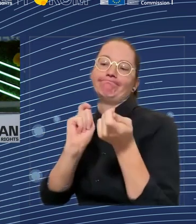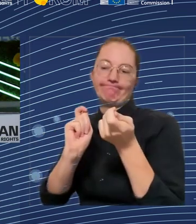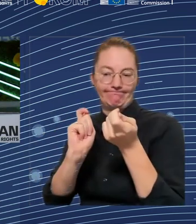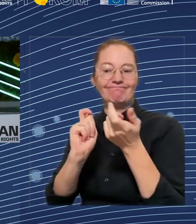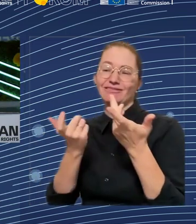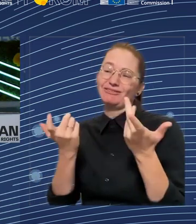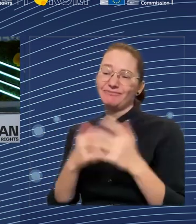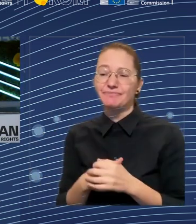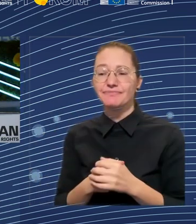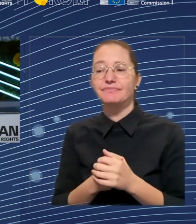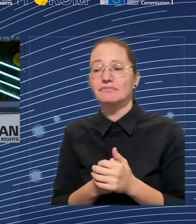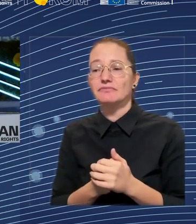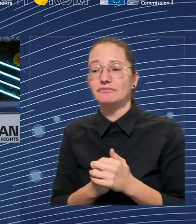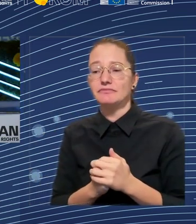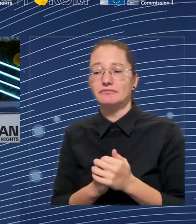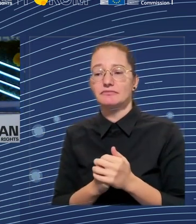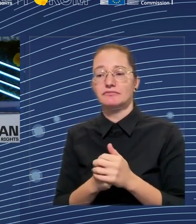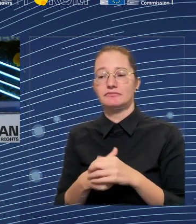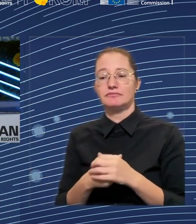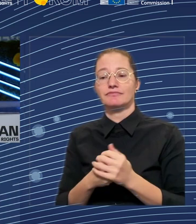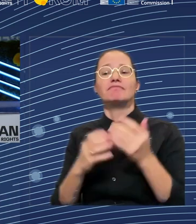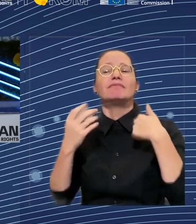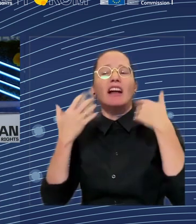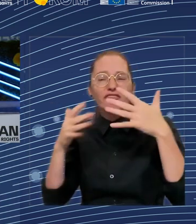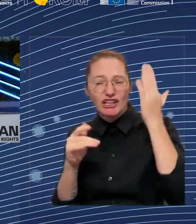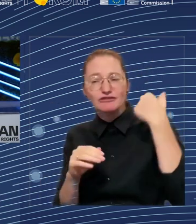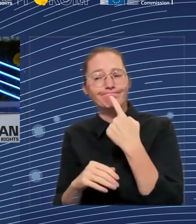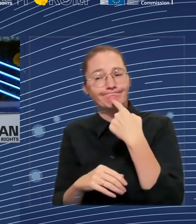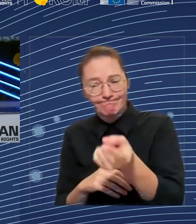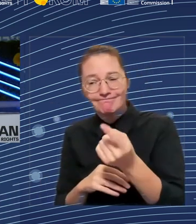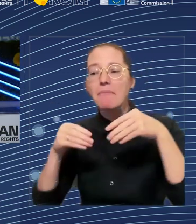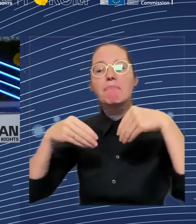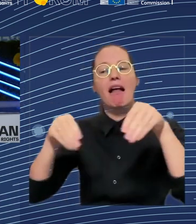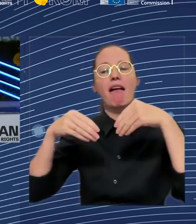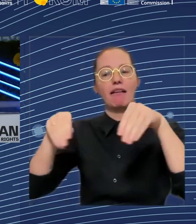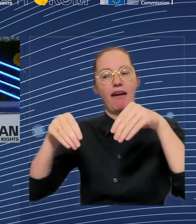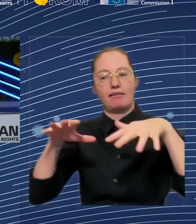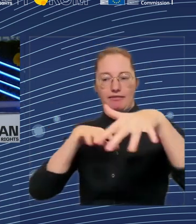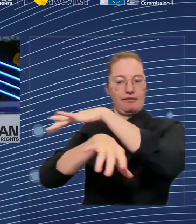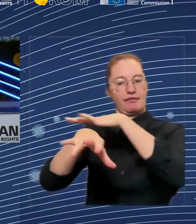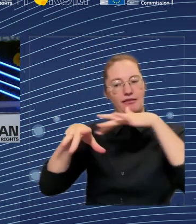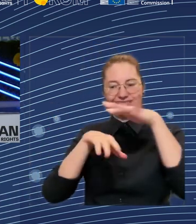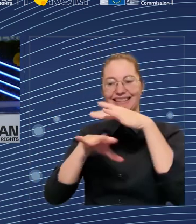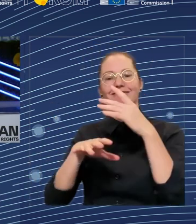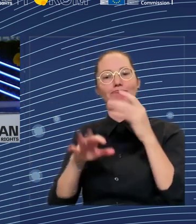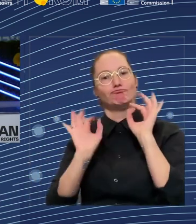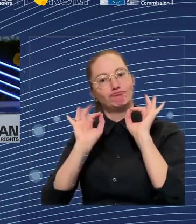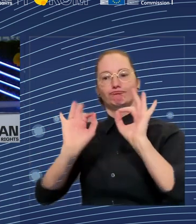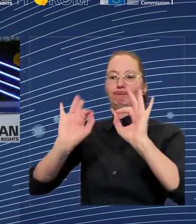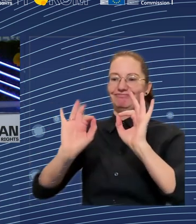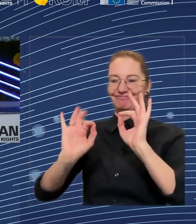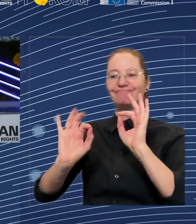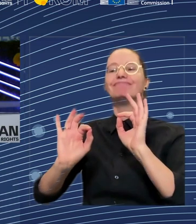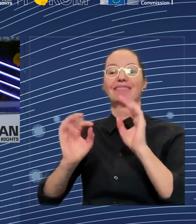the labor market. And there, I think it's also important to say that